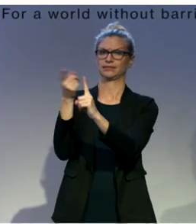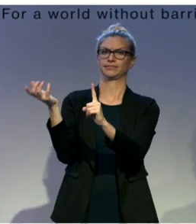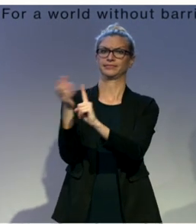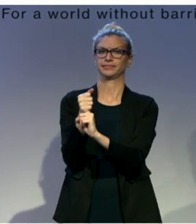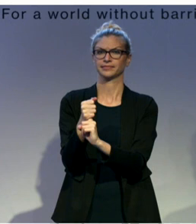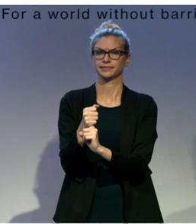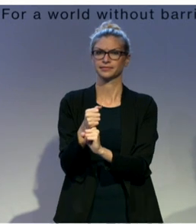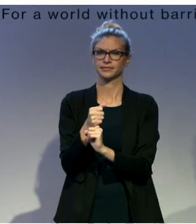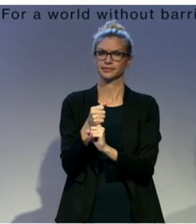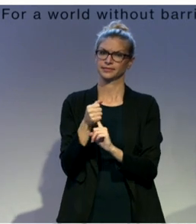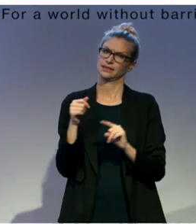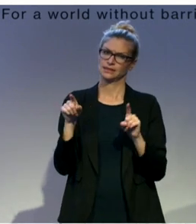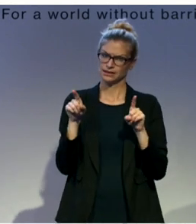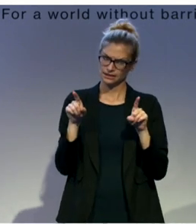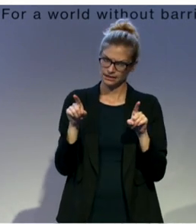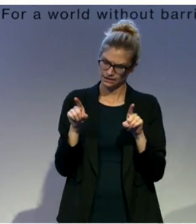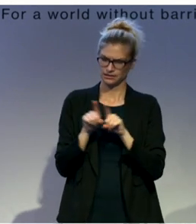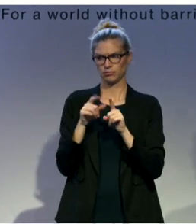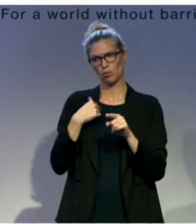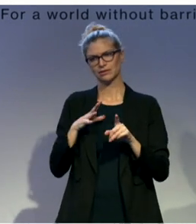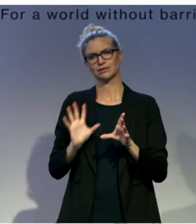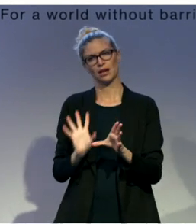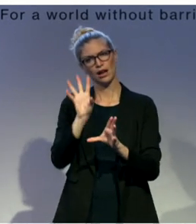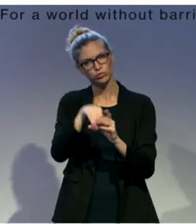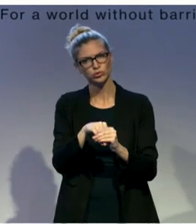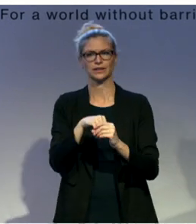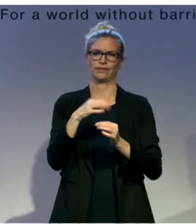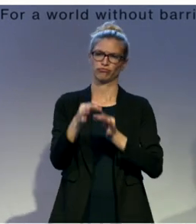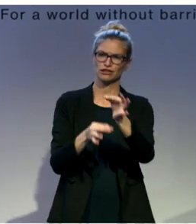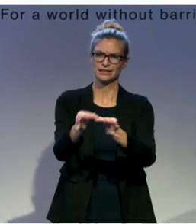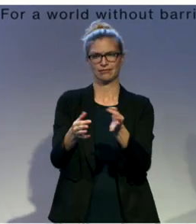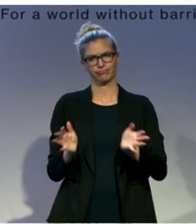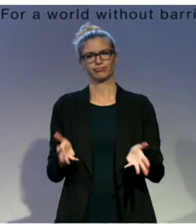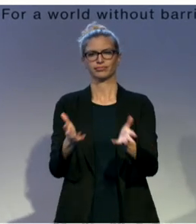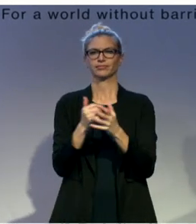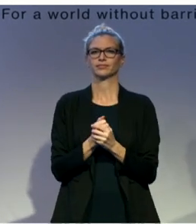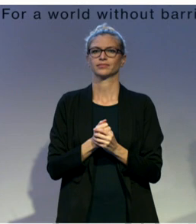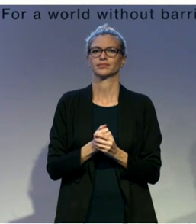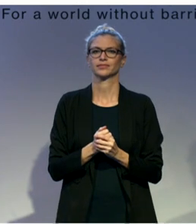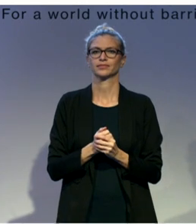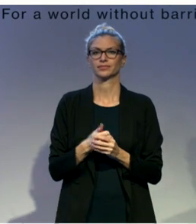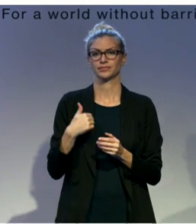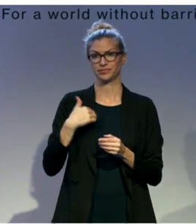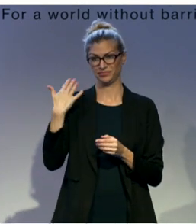process. It became quite early, became quite clear early on that Libyans with disabilities, just like all Libyans,